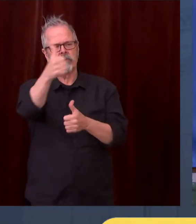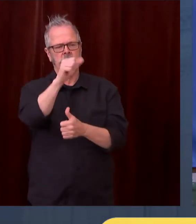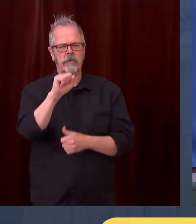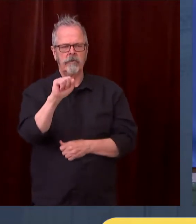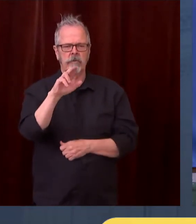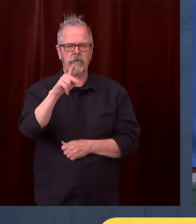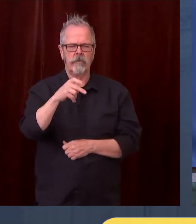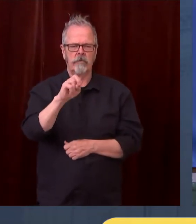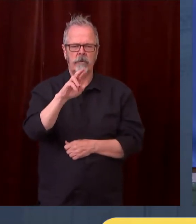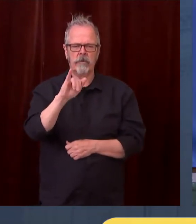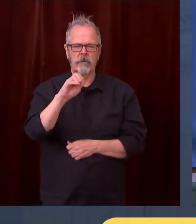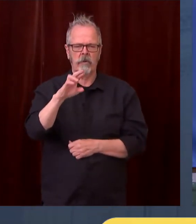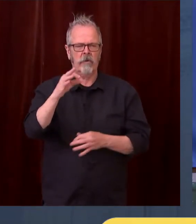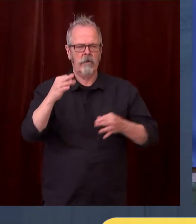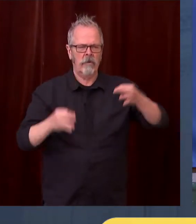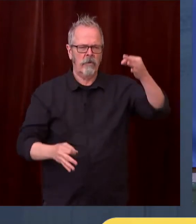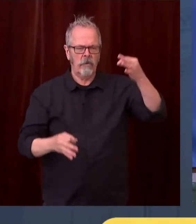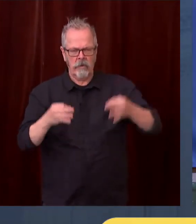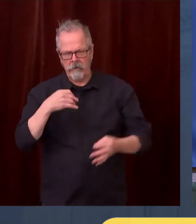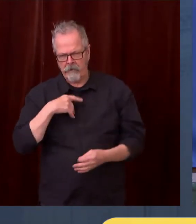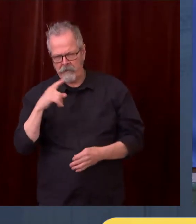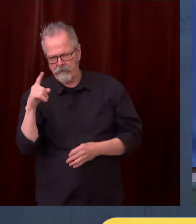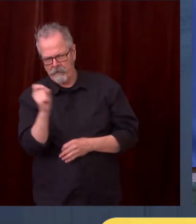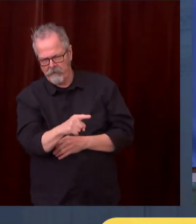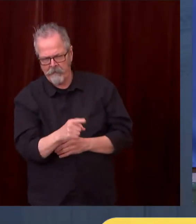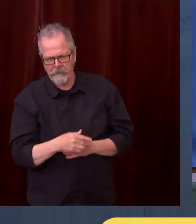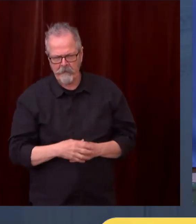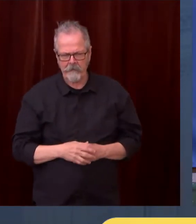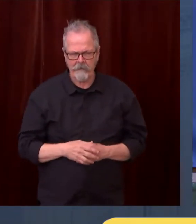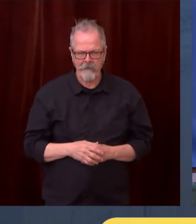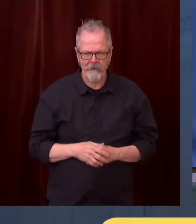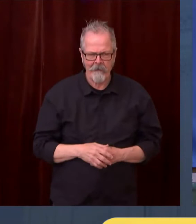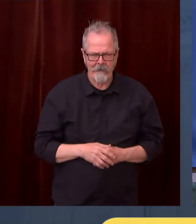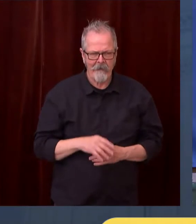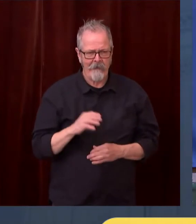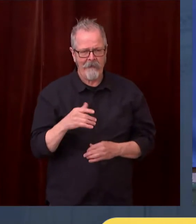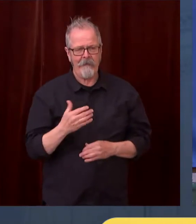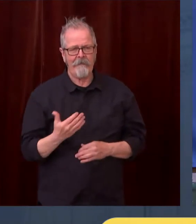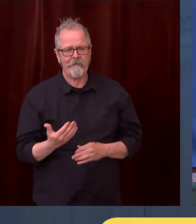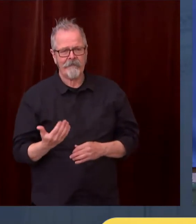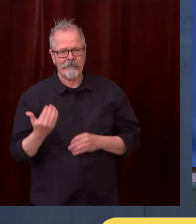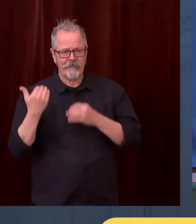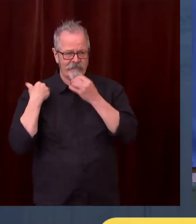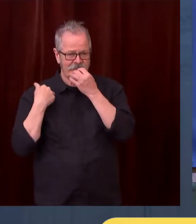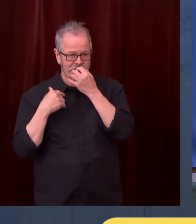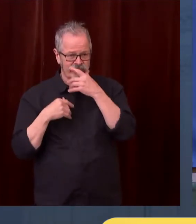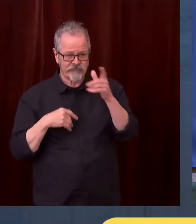state's drug possession law. Lawmakers are working on a response right now that